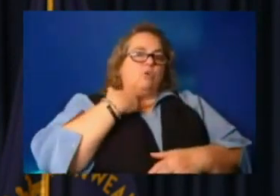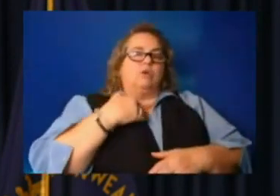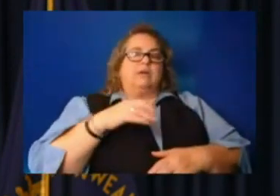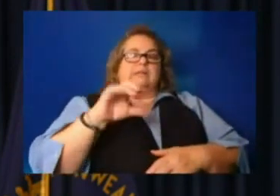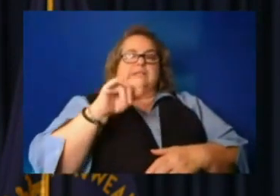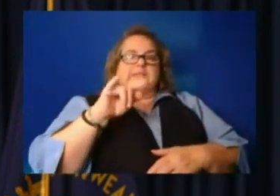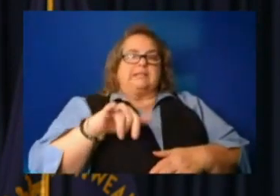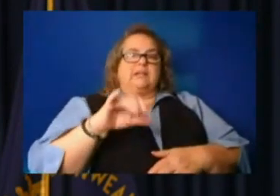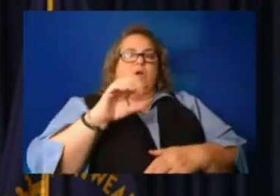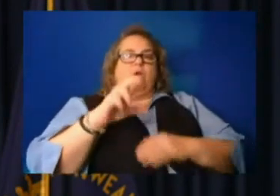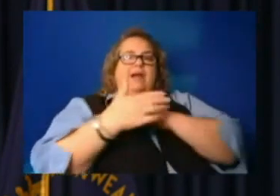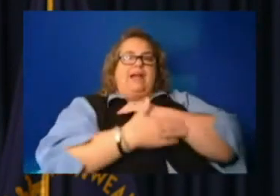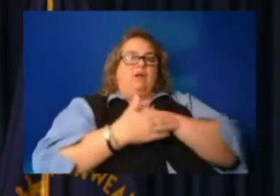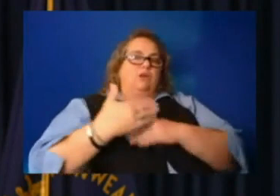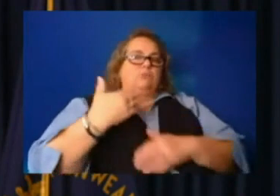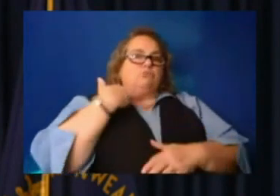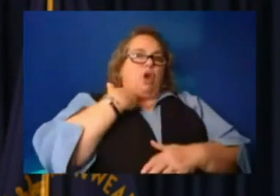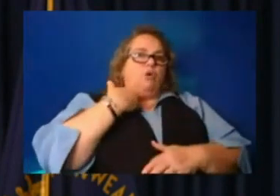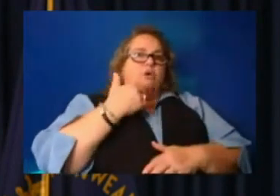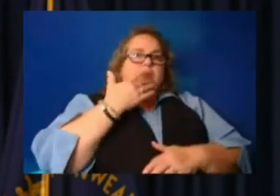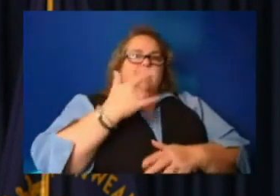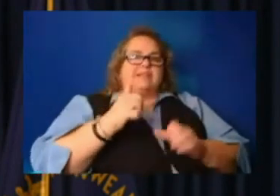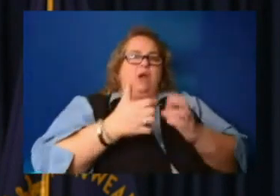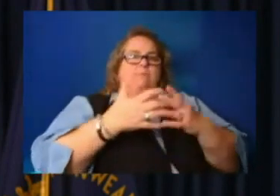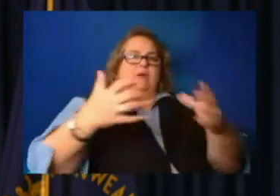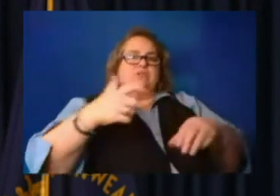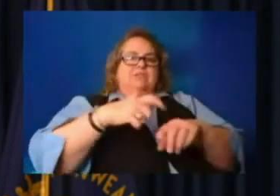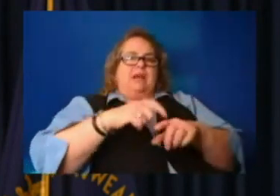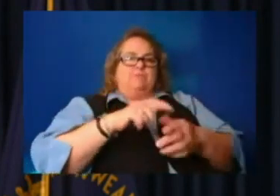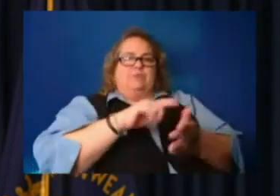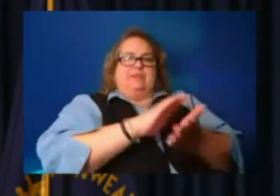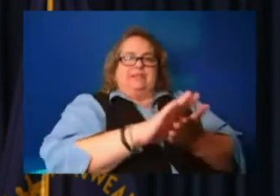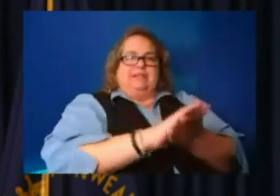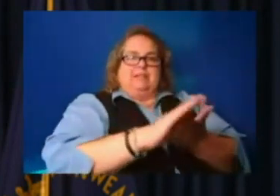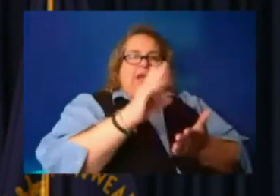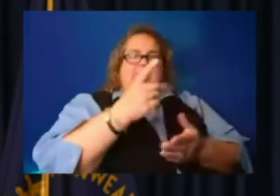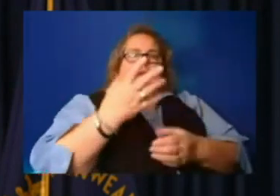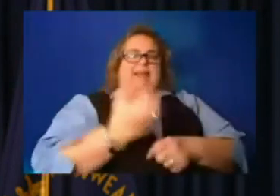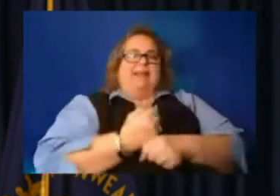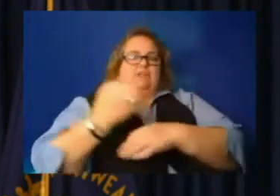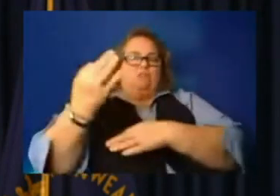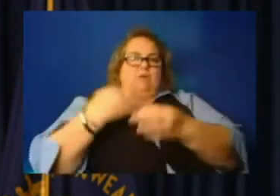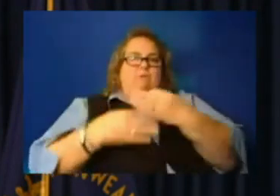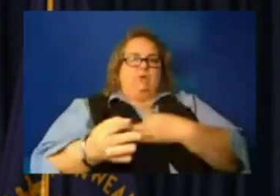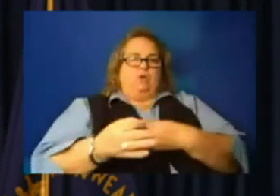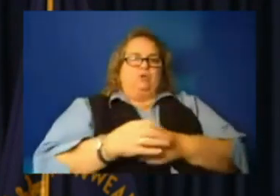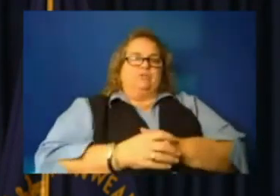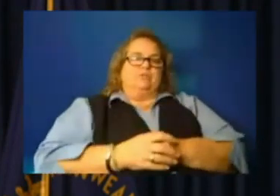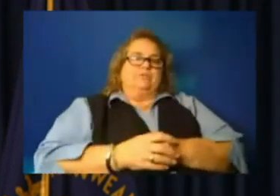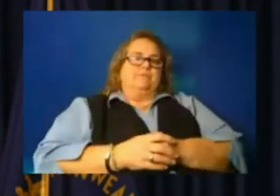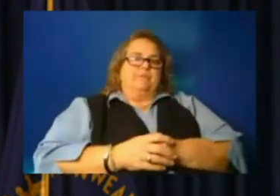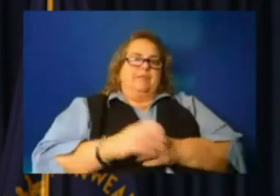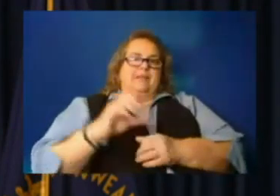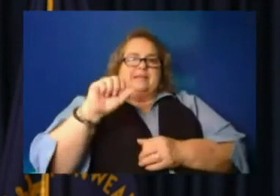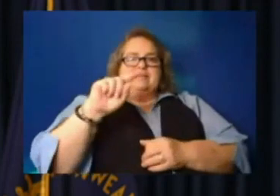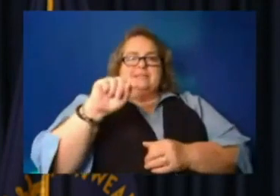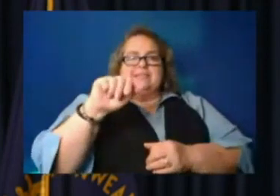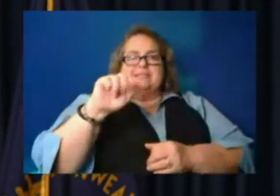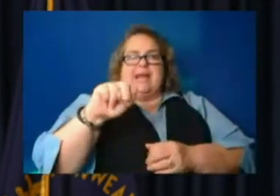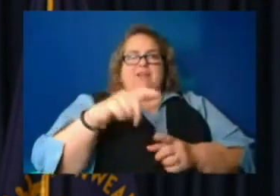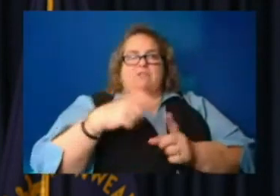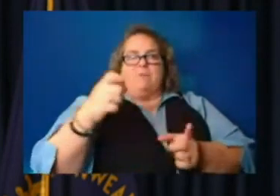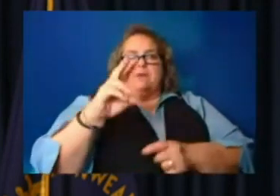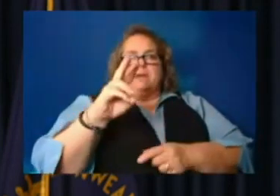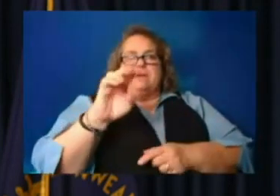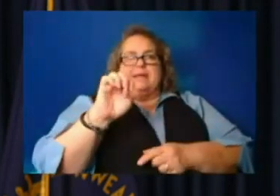go broke because of the amount of time it may take for them to be reimbursed. Stan Ingold from WEKU with our last question.